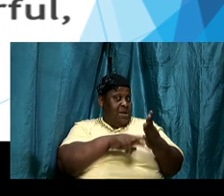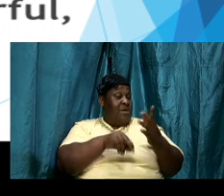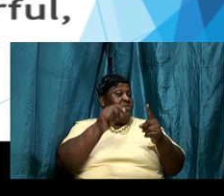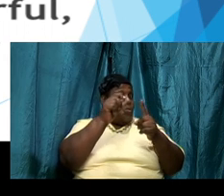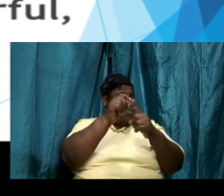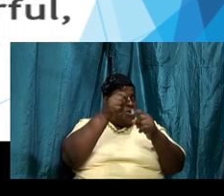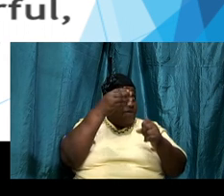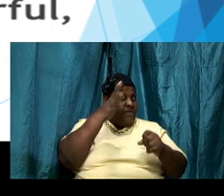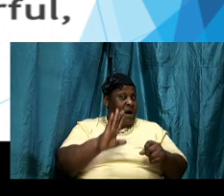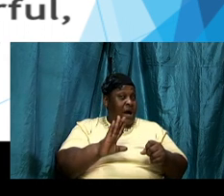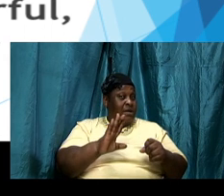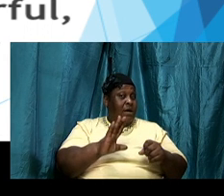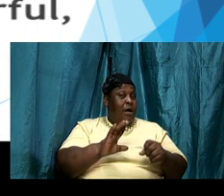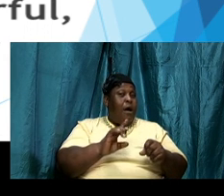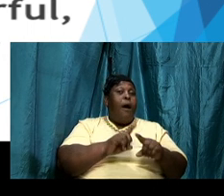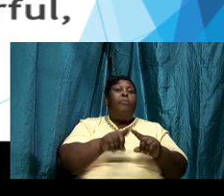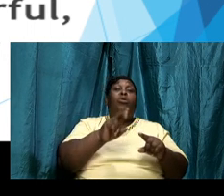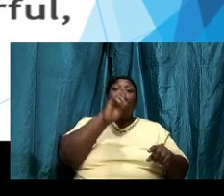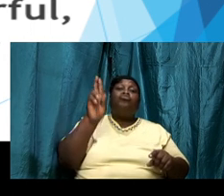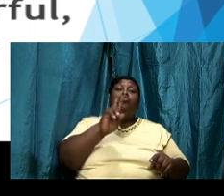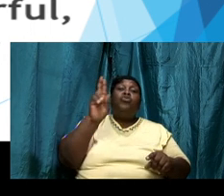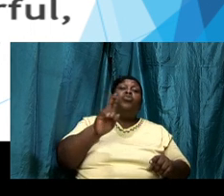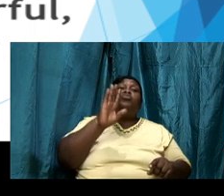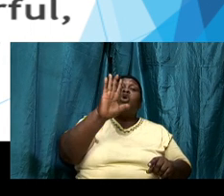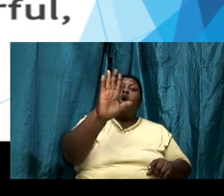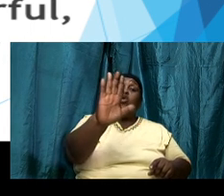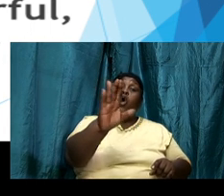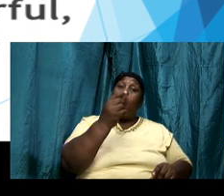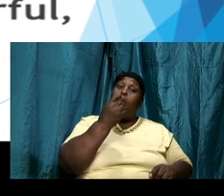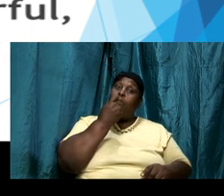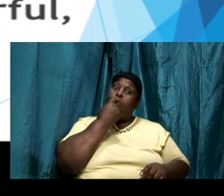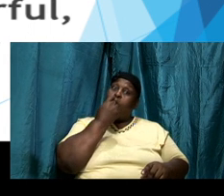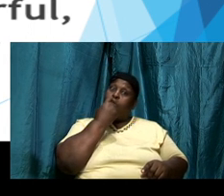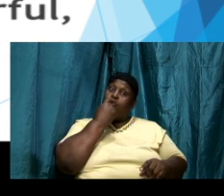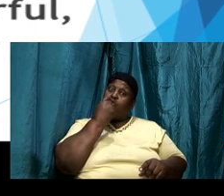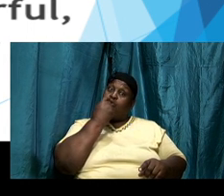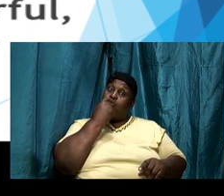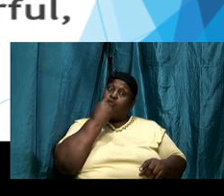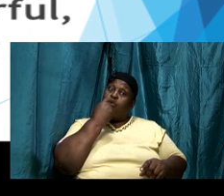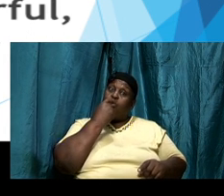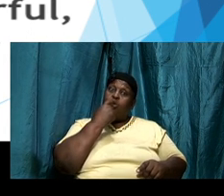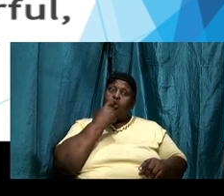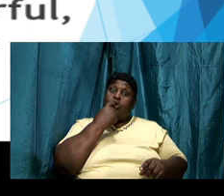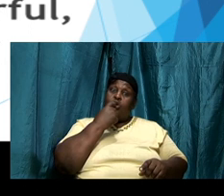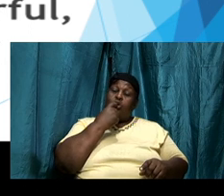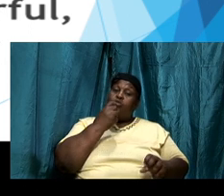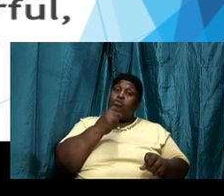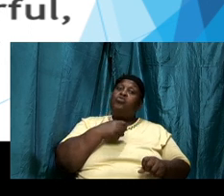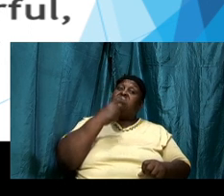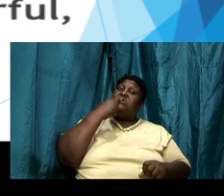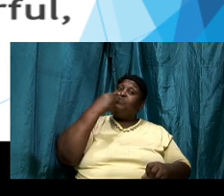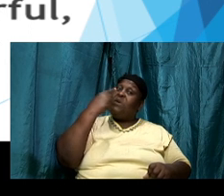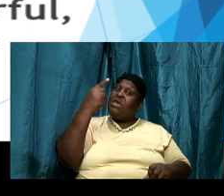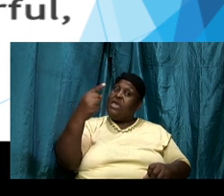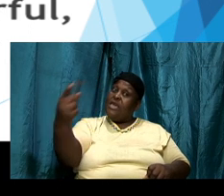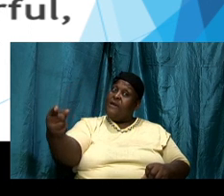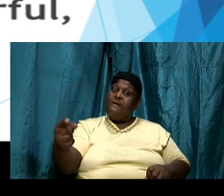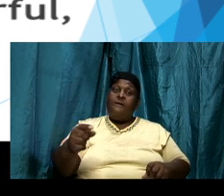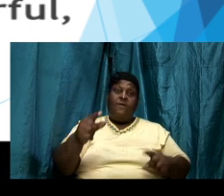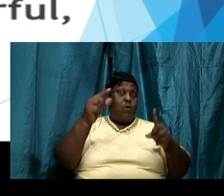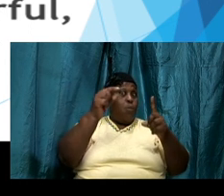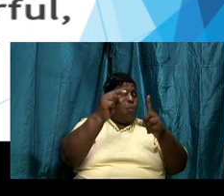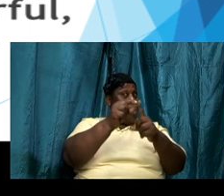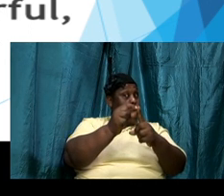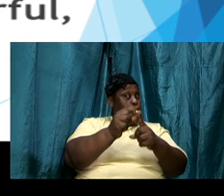but you must use your mouth as a part of applying the word don't let the